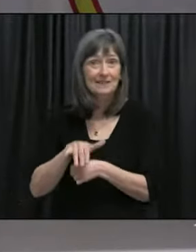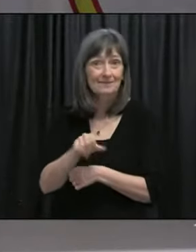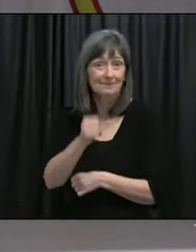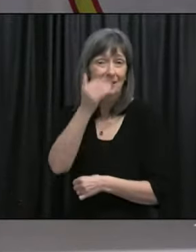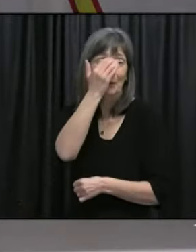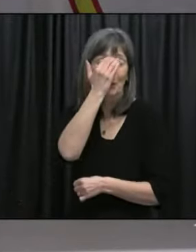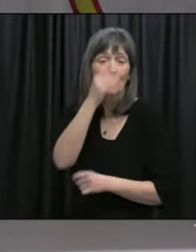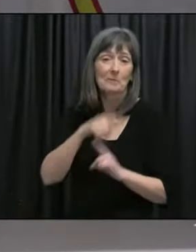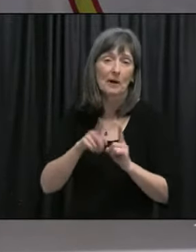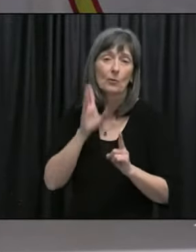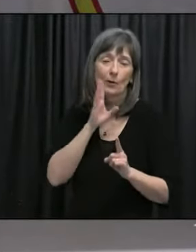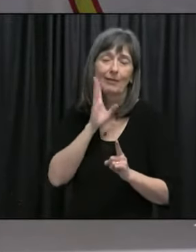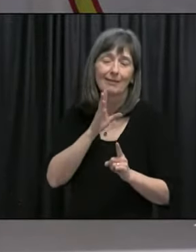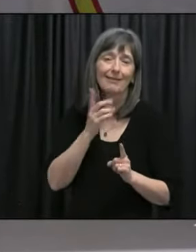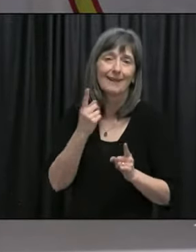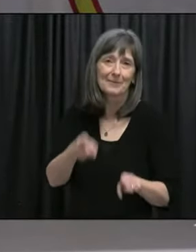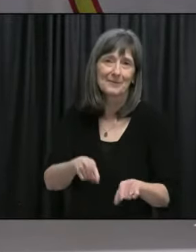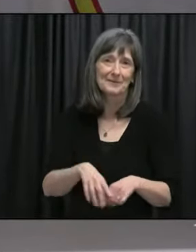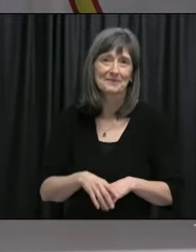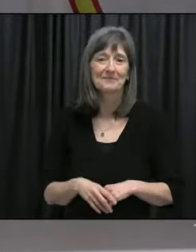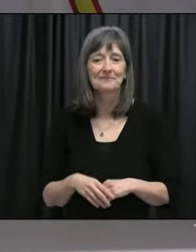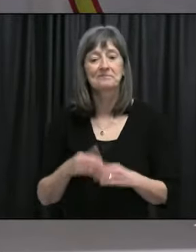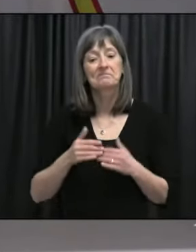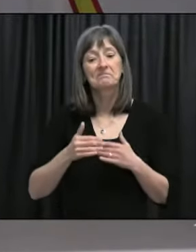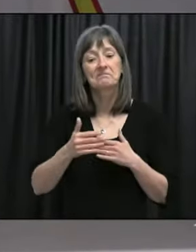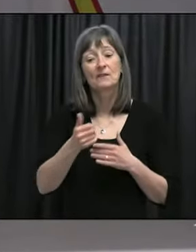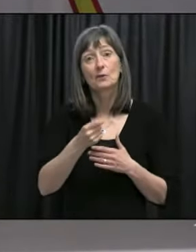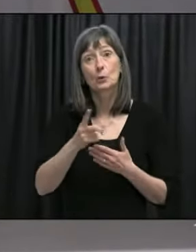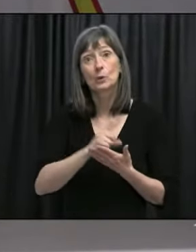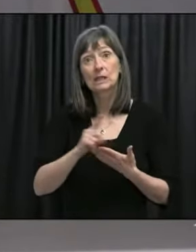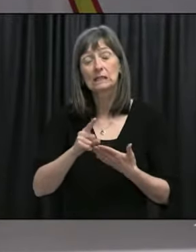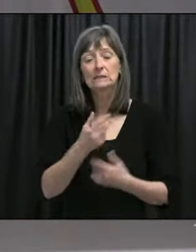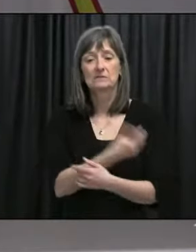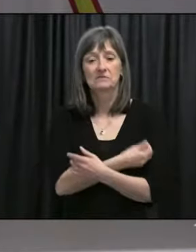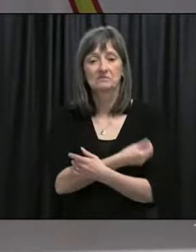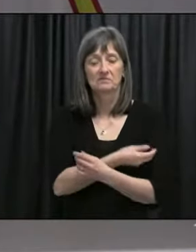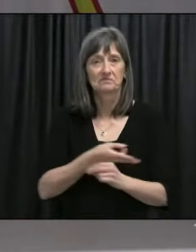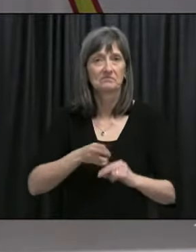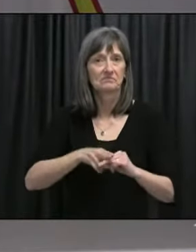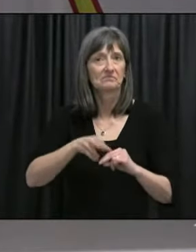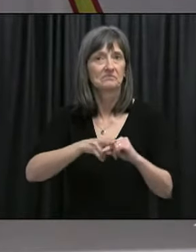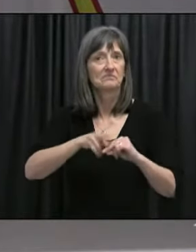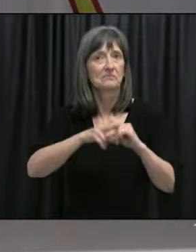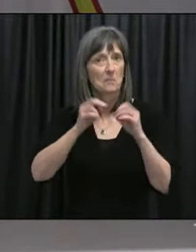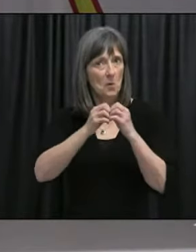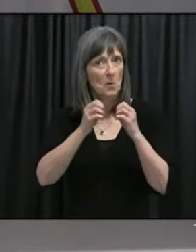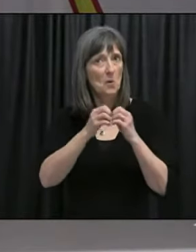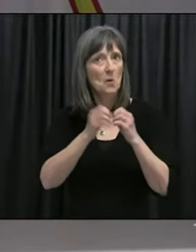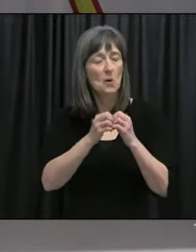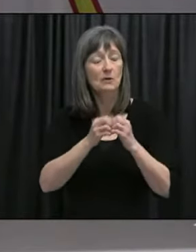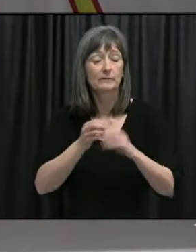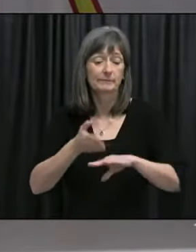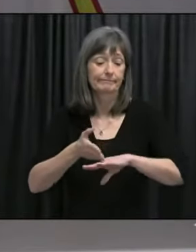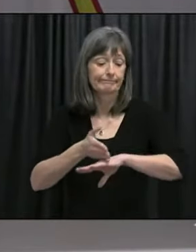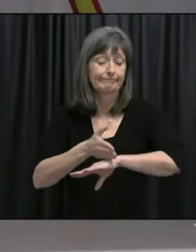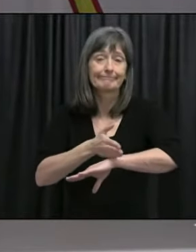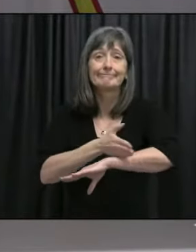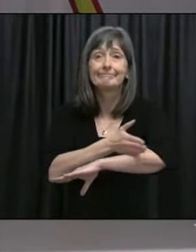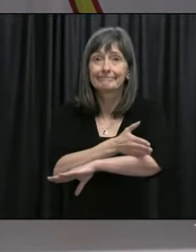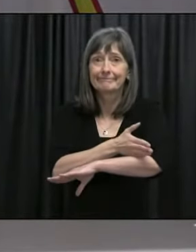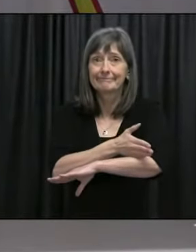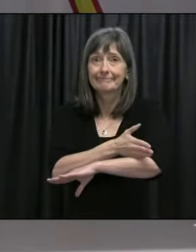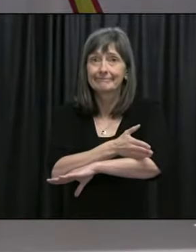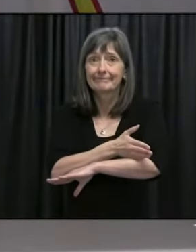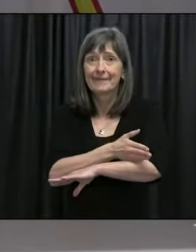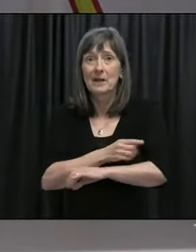going to eventually get there. In the weeks ahead, our vaccine rates continue to increase and things will continue to improve, but I